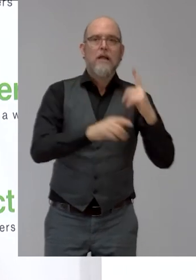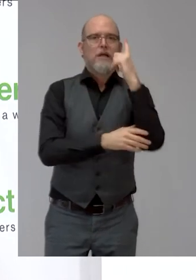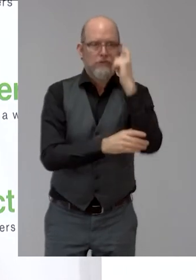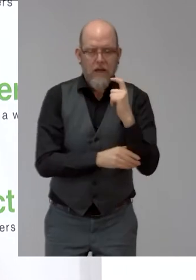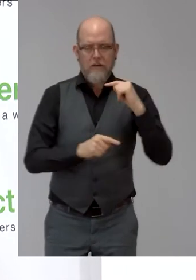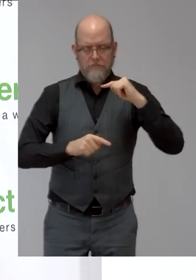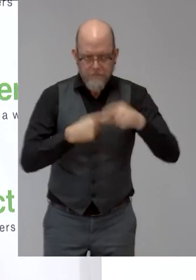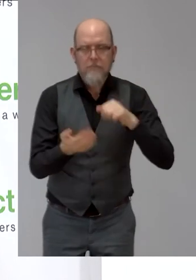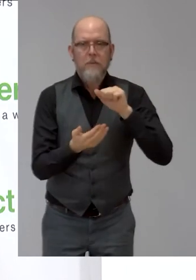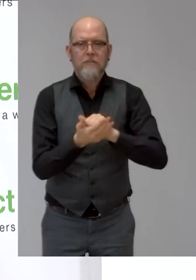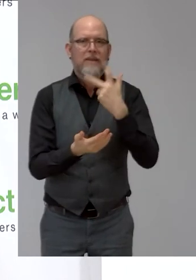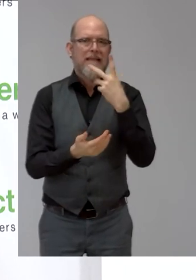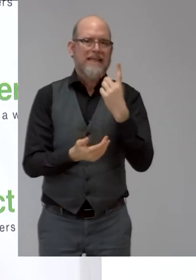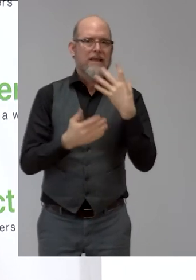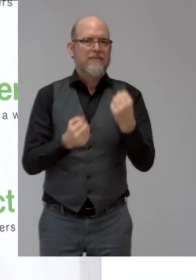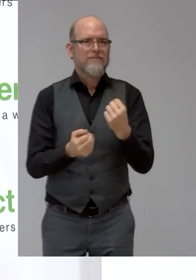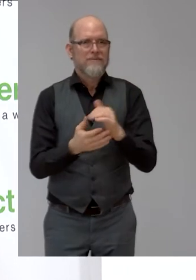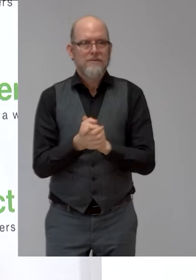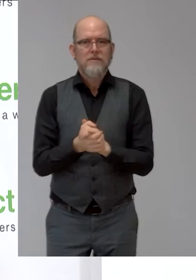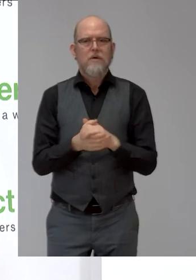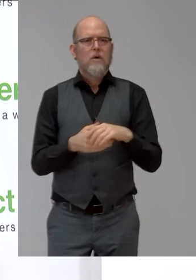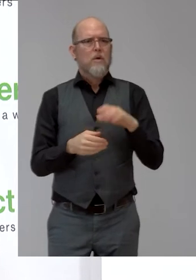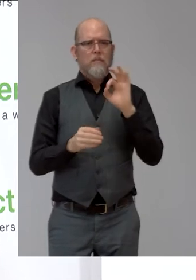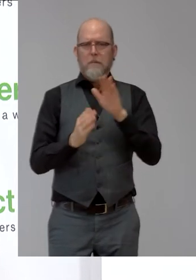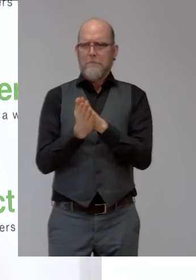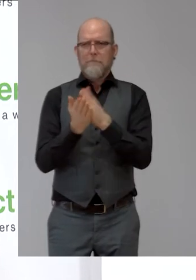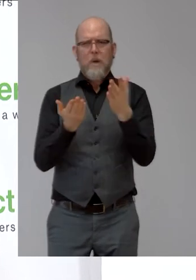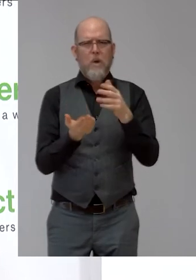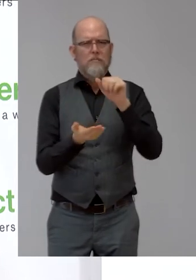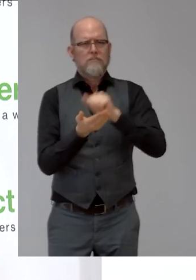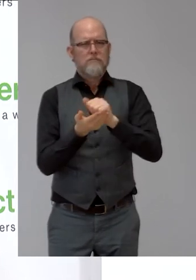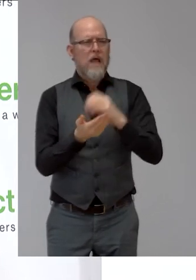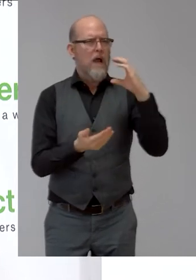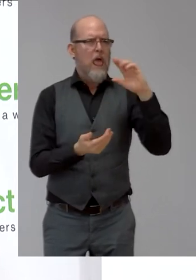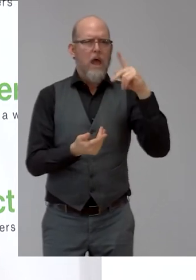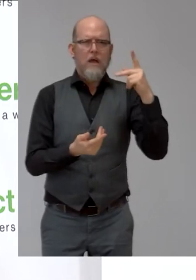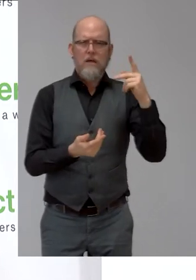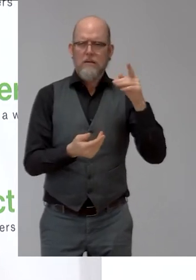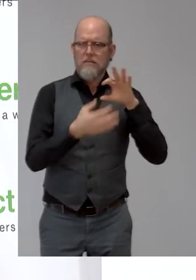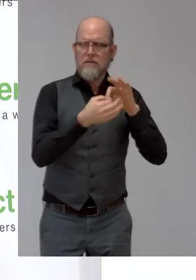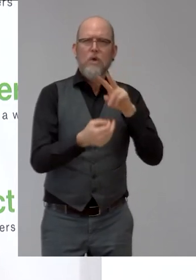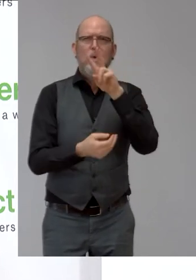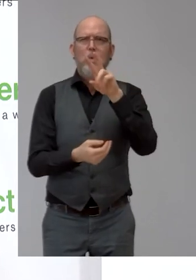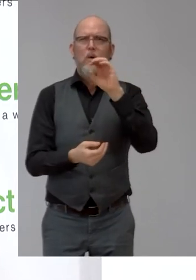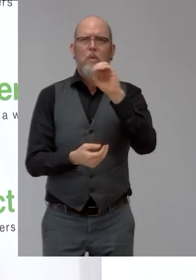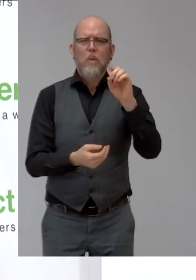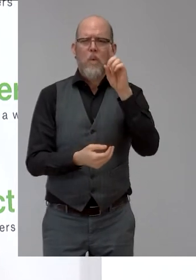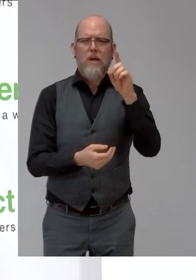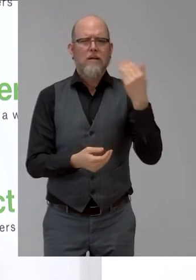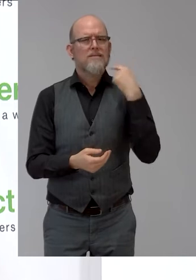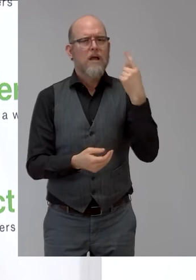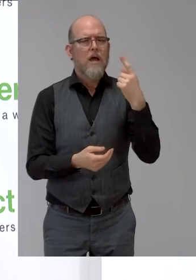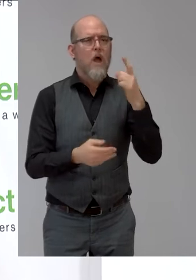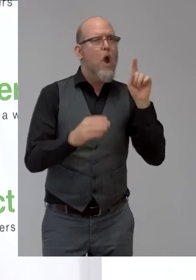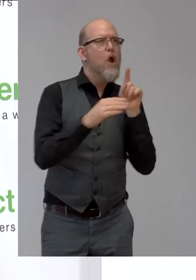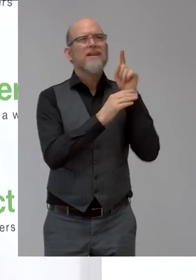2001, A Space Odyssey, had his idea of a replicator. He presented it in a program of